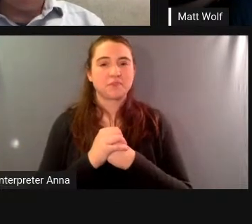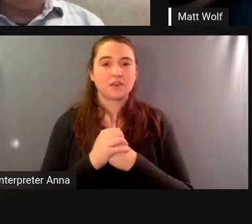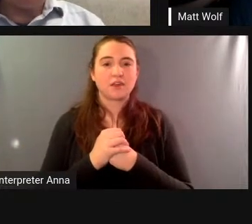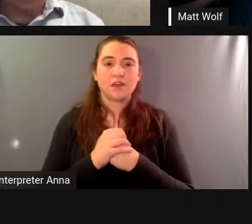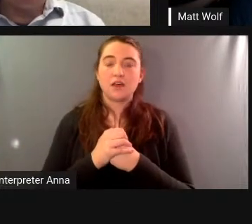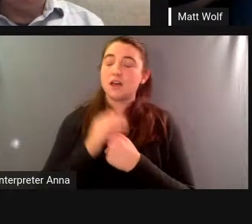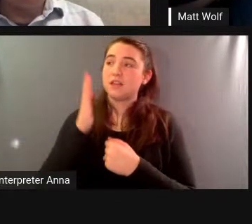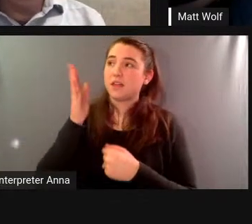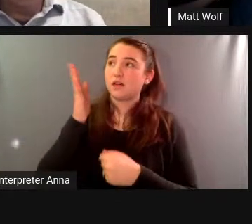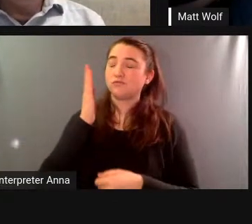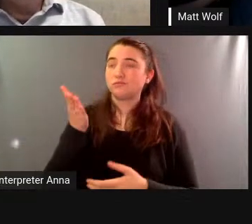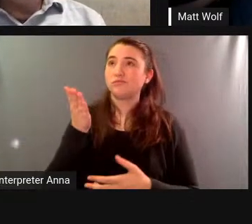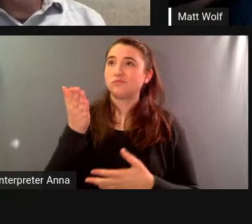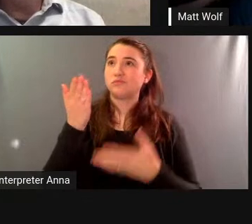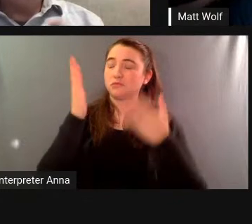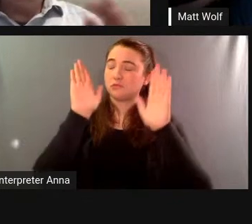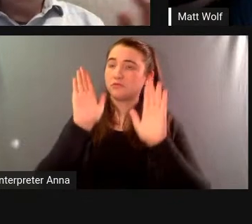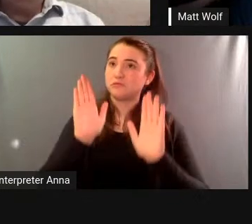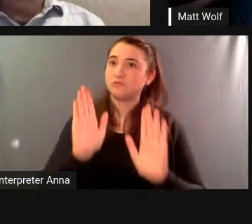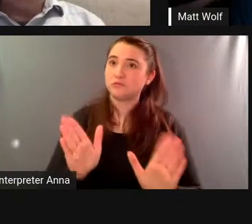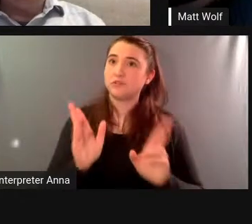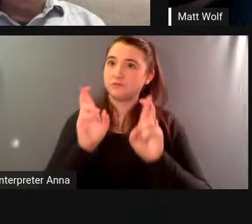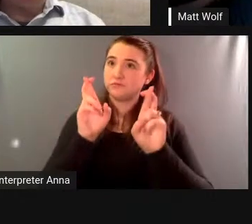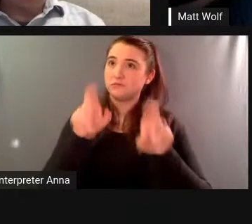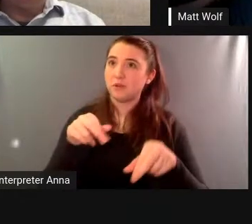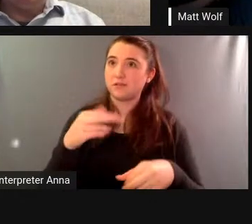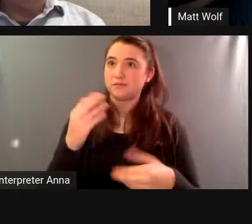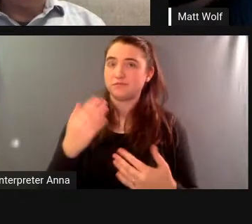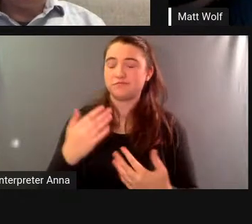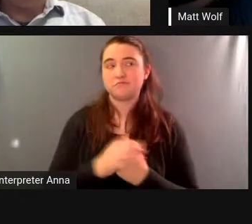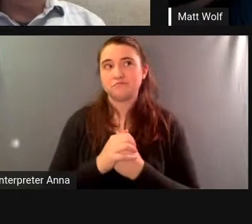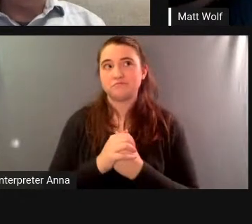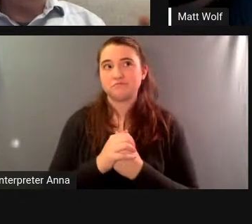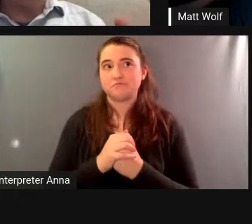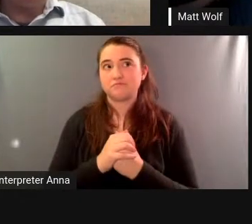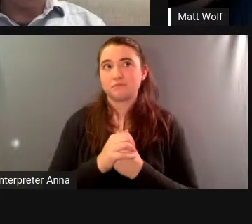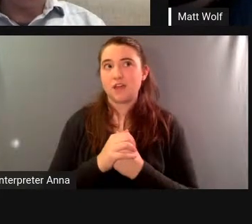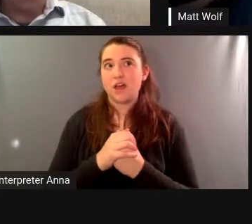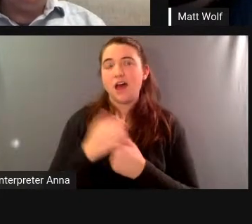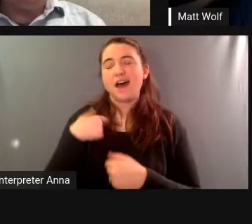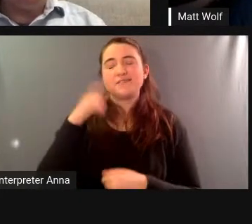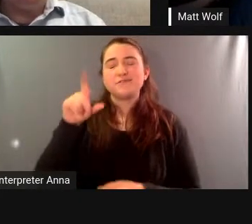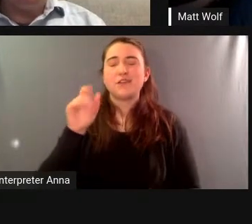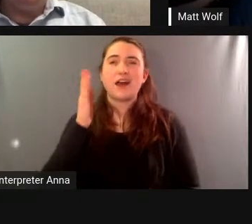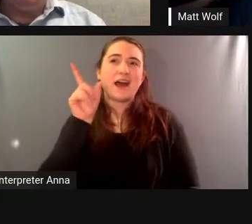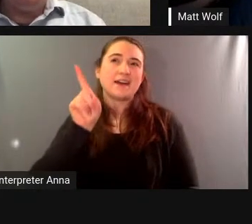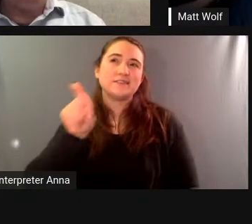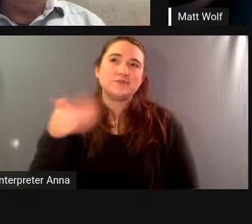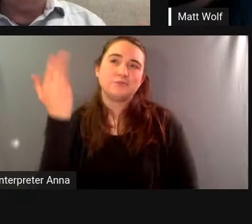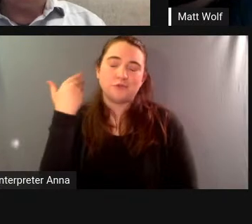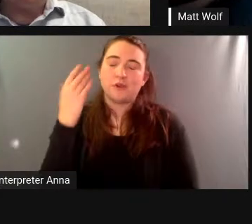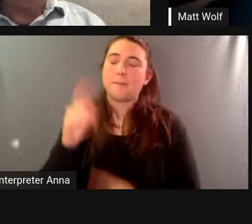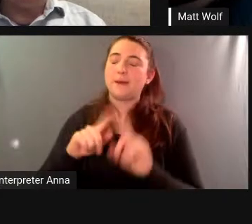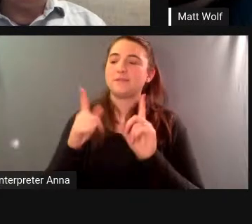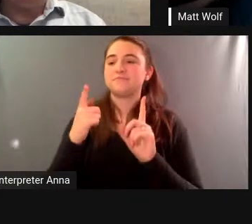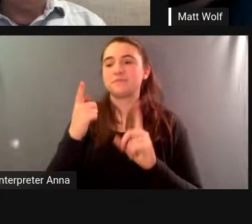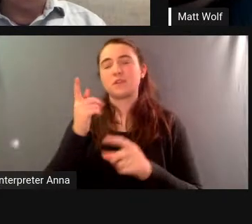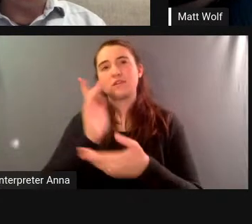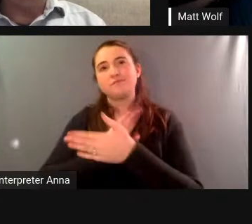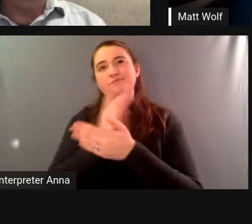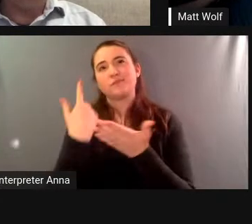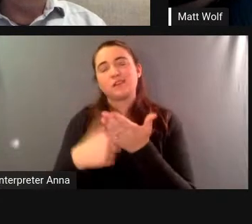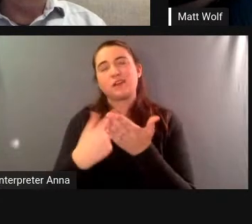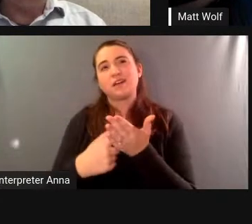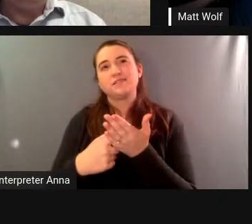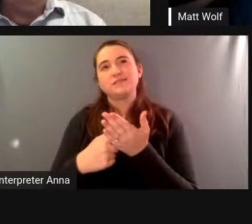i should have asked you before but the film also talks about sort of the scientific community and their skepticism